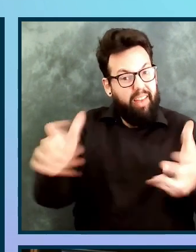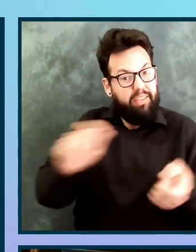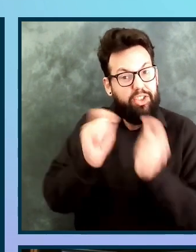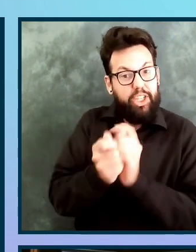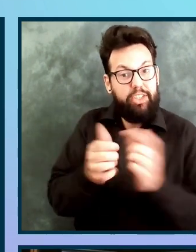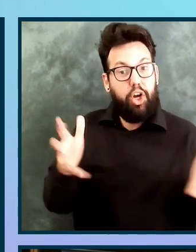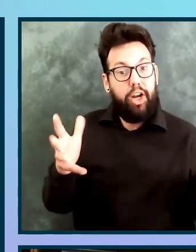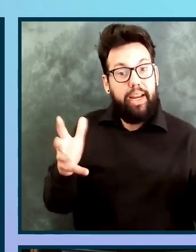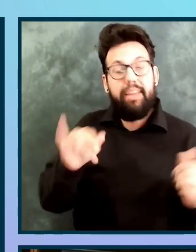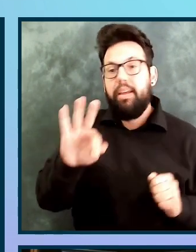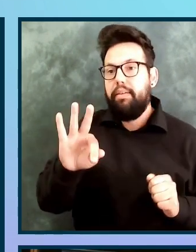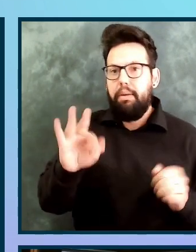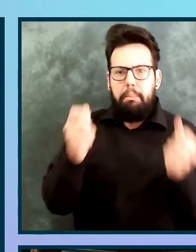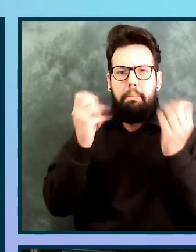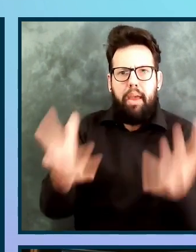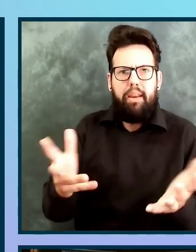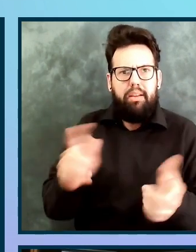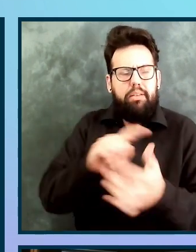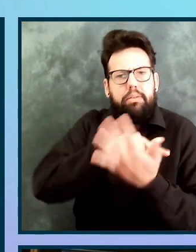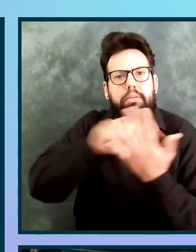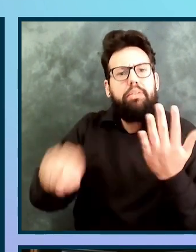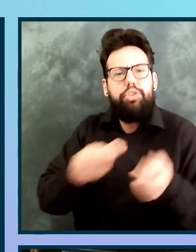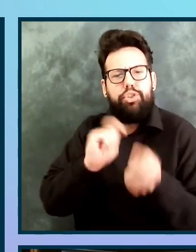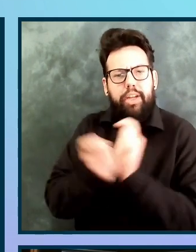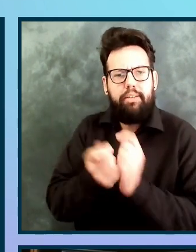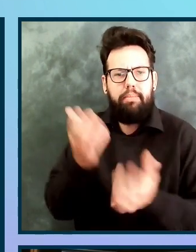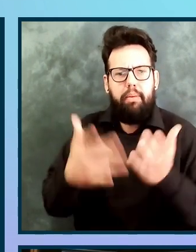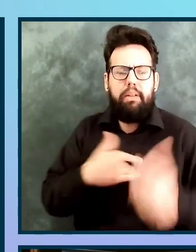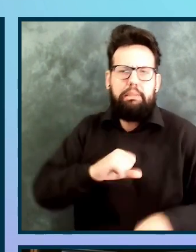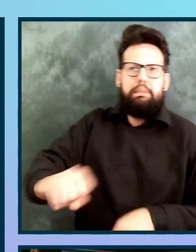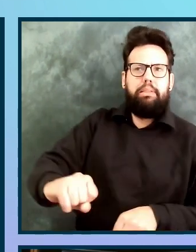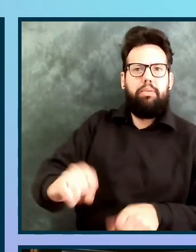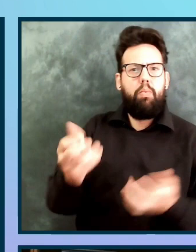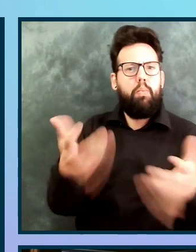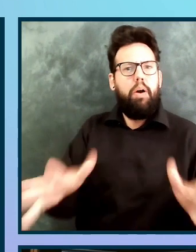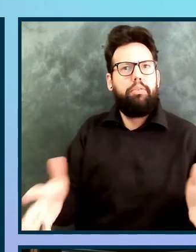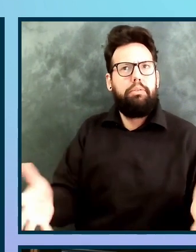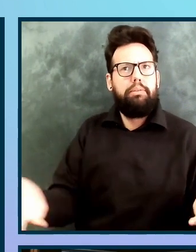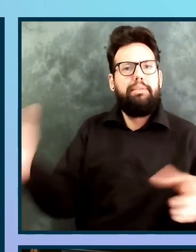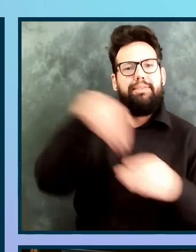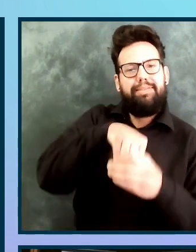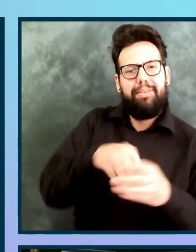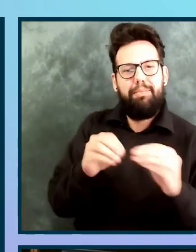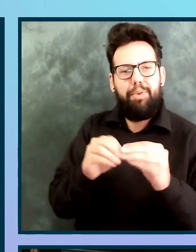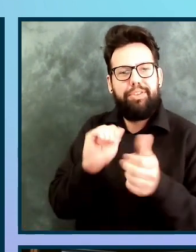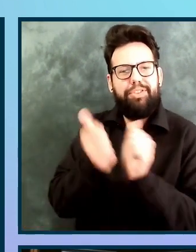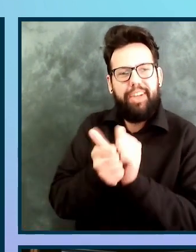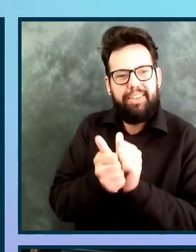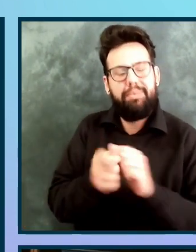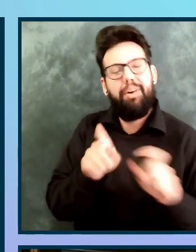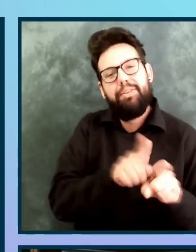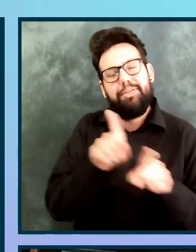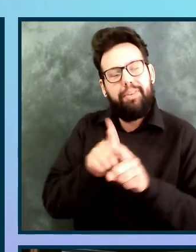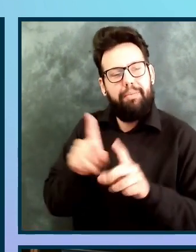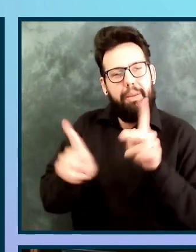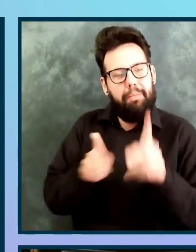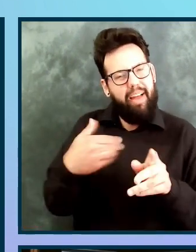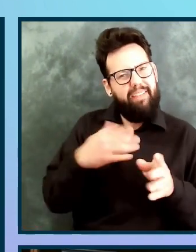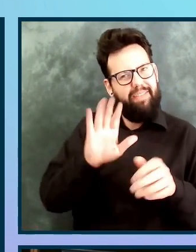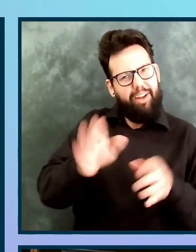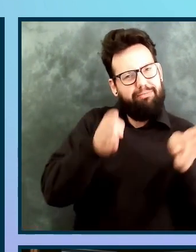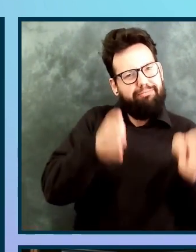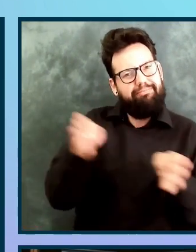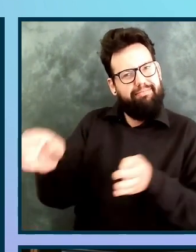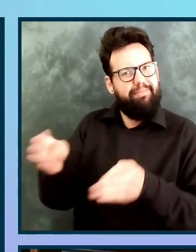or desire to go through more change. An individual's personal situation. We are all individuals. We have home lives.